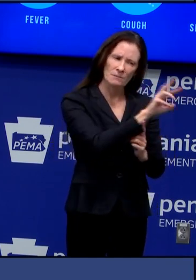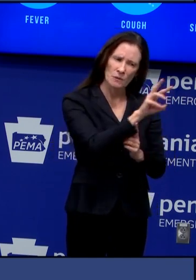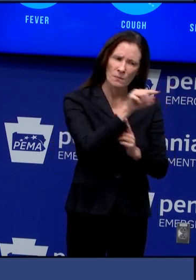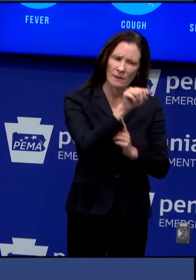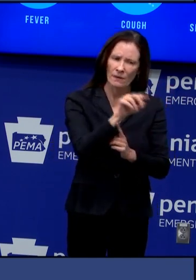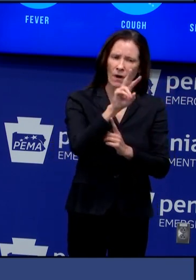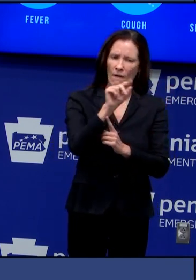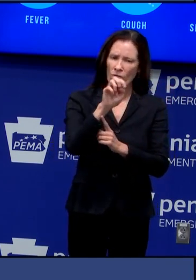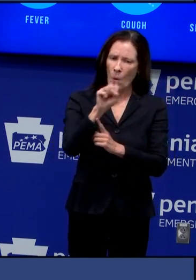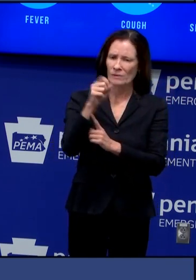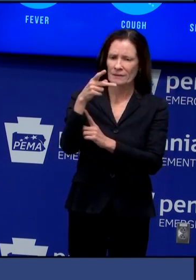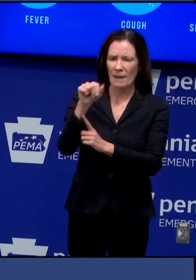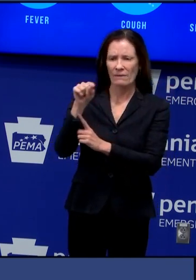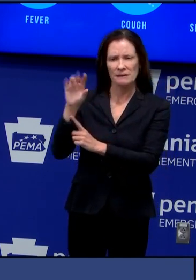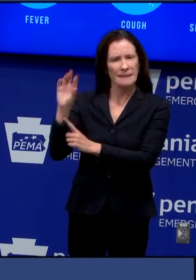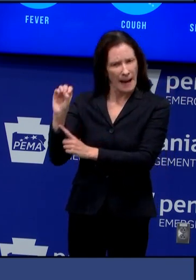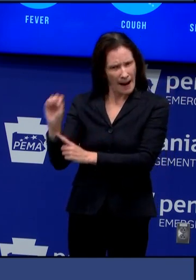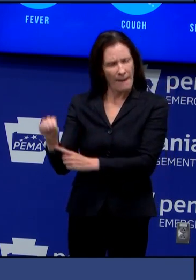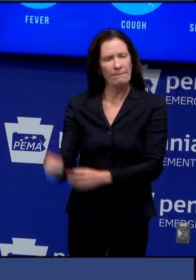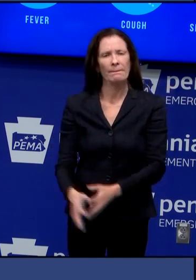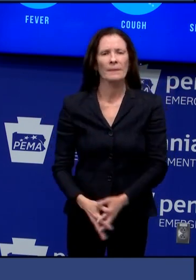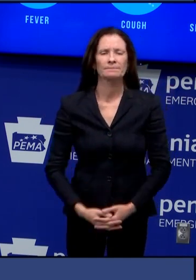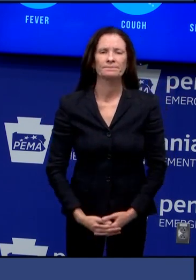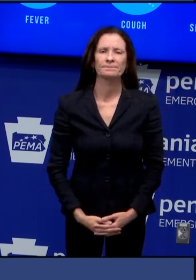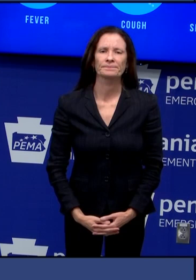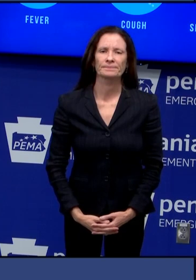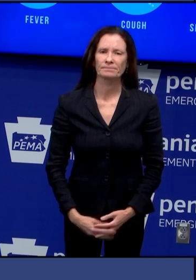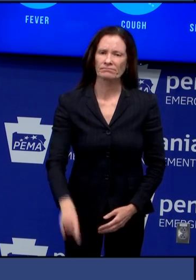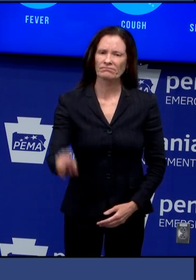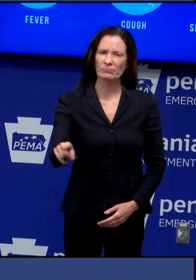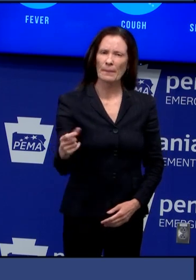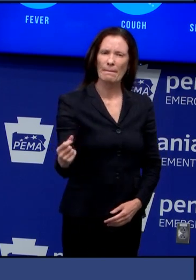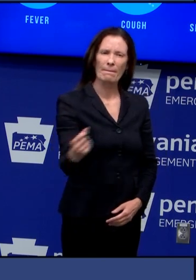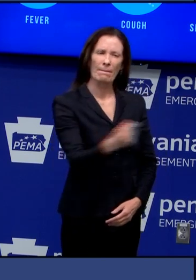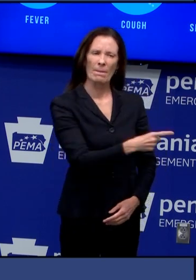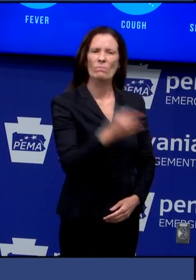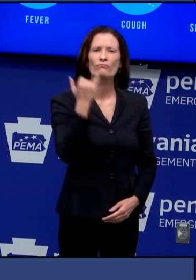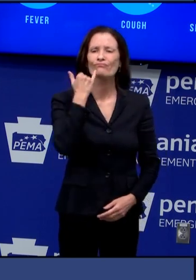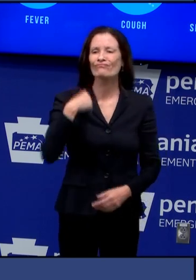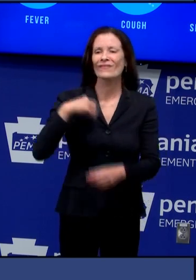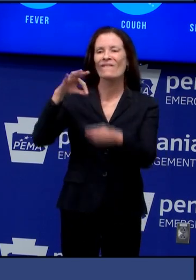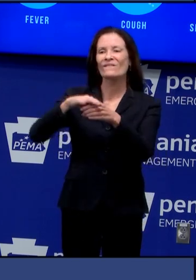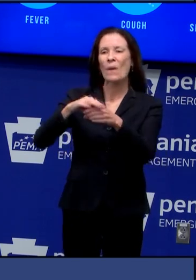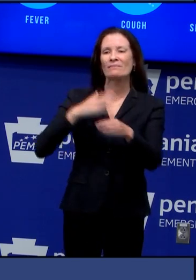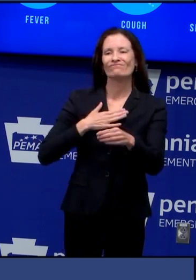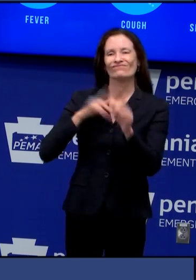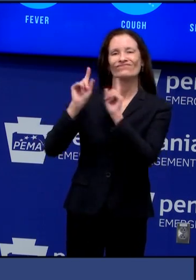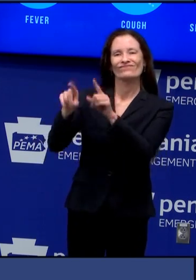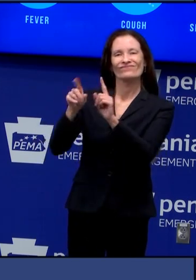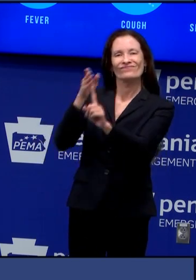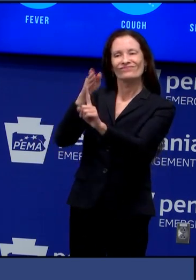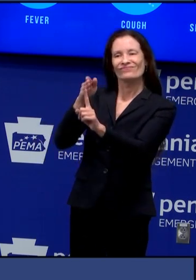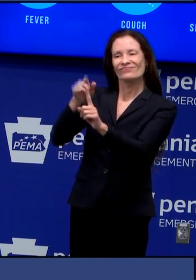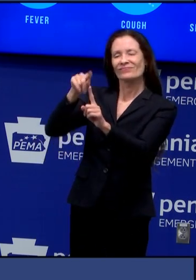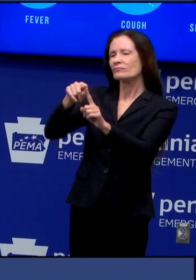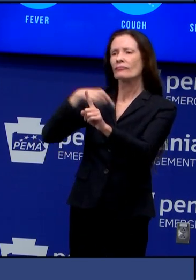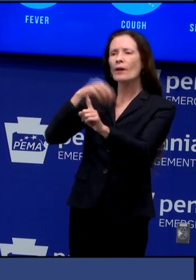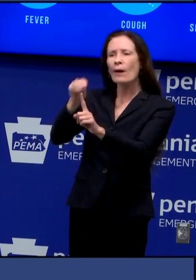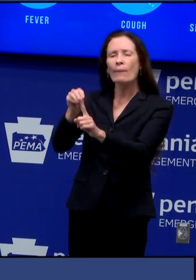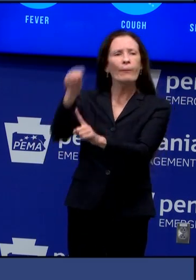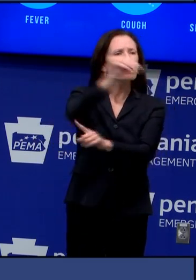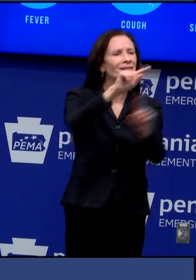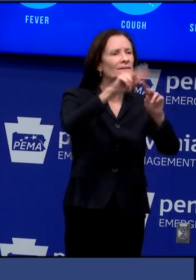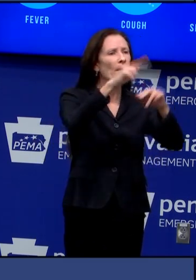id if their polling place has moved so no the polling the voter id is required when you